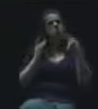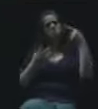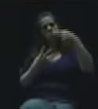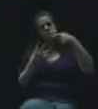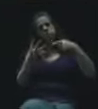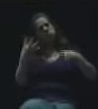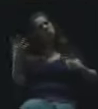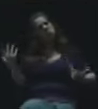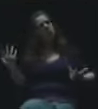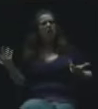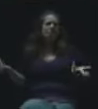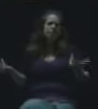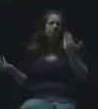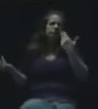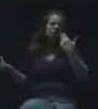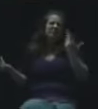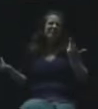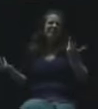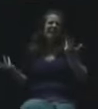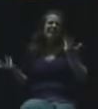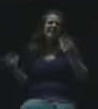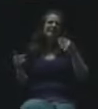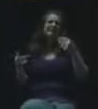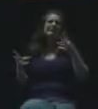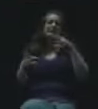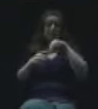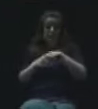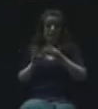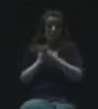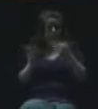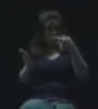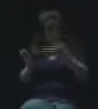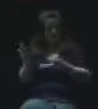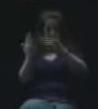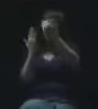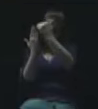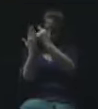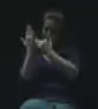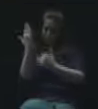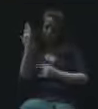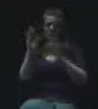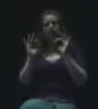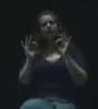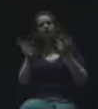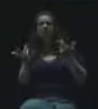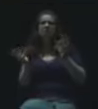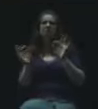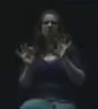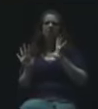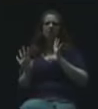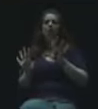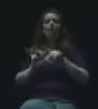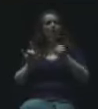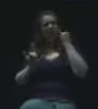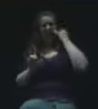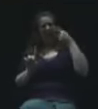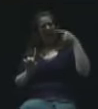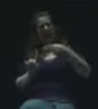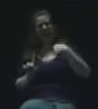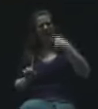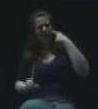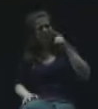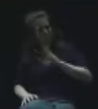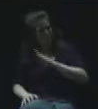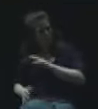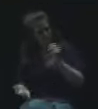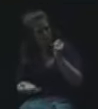so, you know, the substance of the book is immaterial. The idea is that I don't think the board approved this